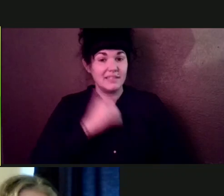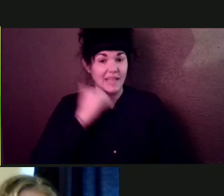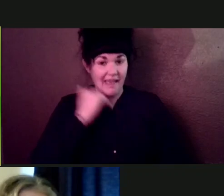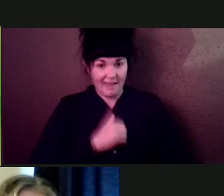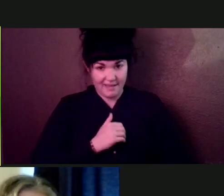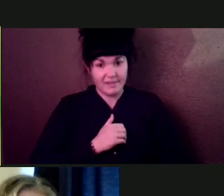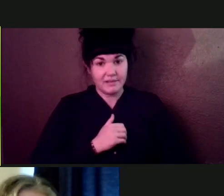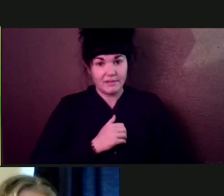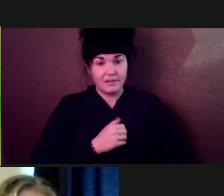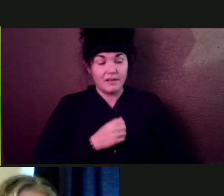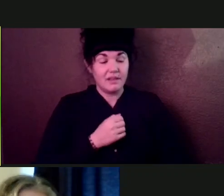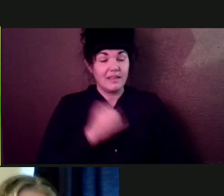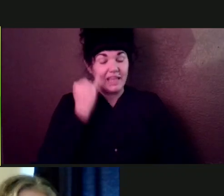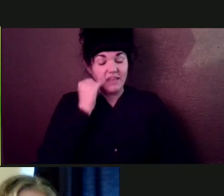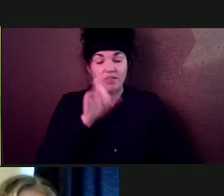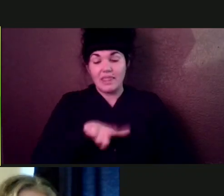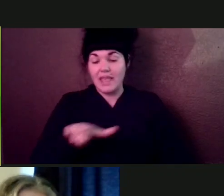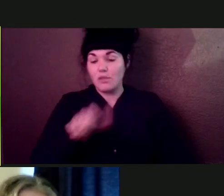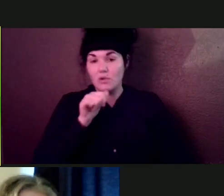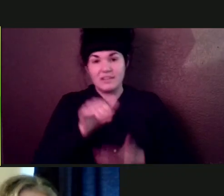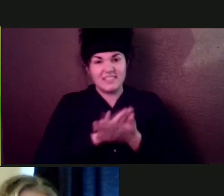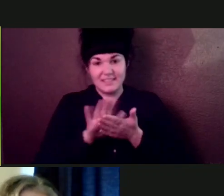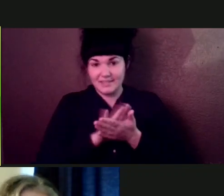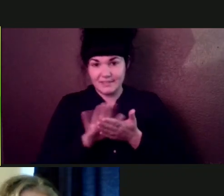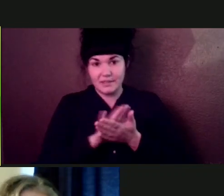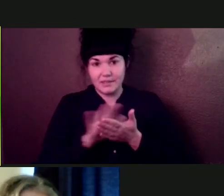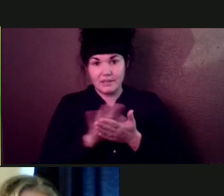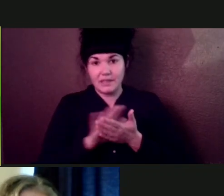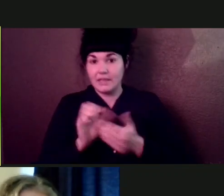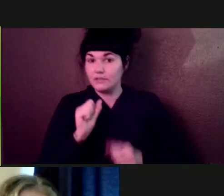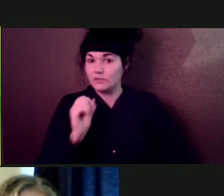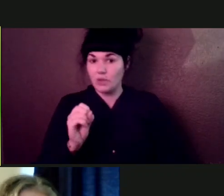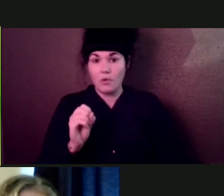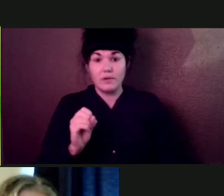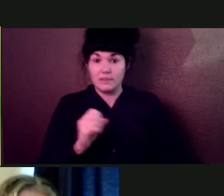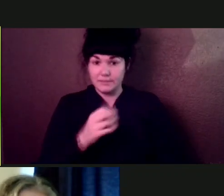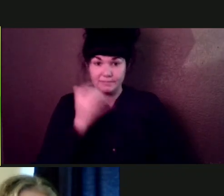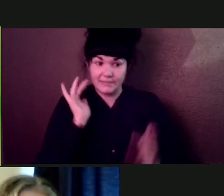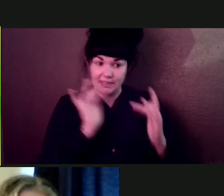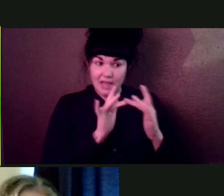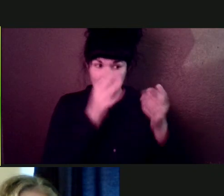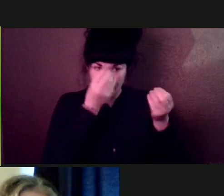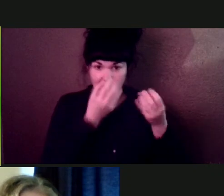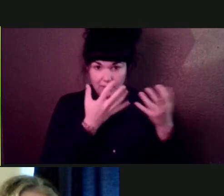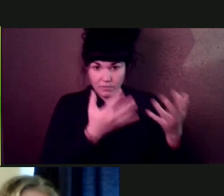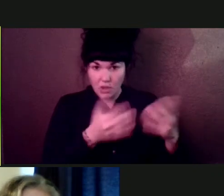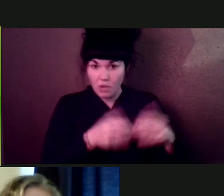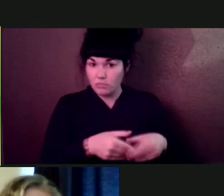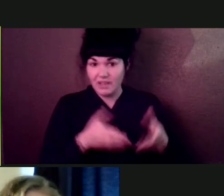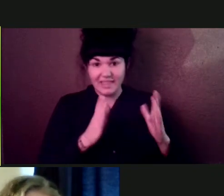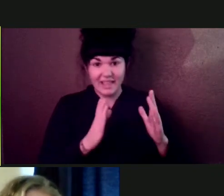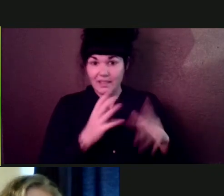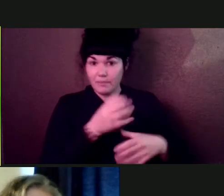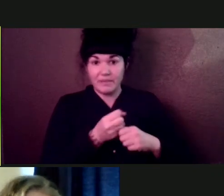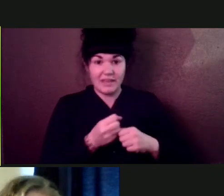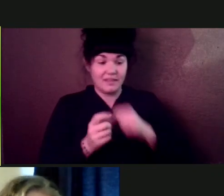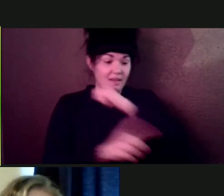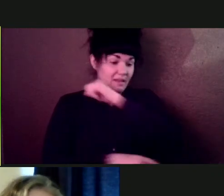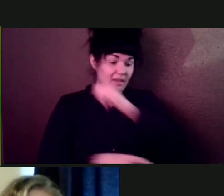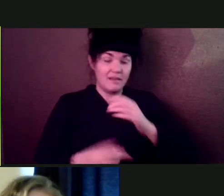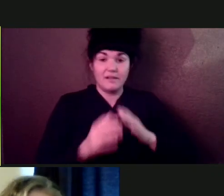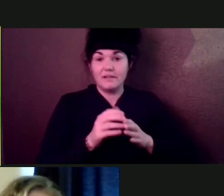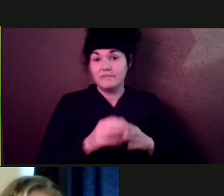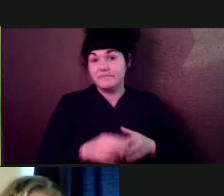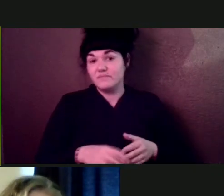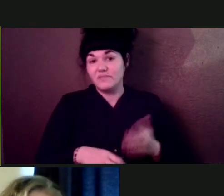not making it happen, let BC find them until it happens. Because we just talked about mold and all those things. We can't risk our baby safety over